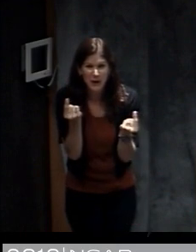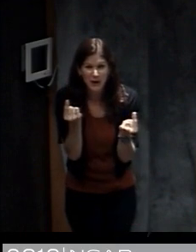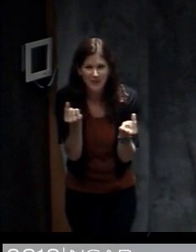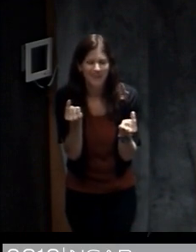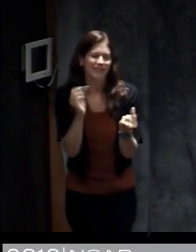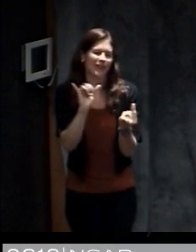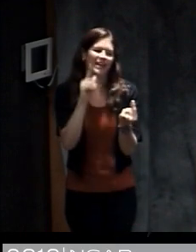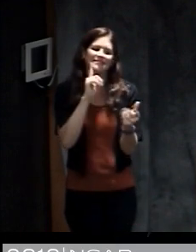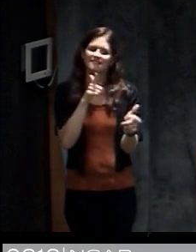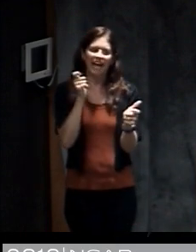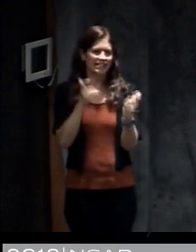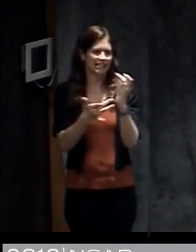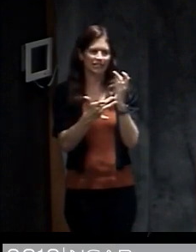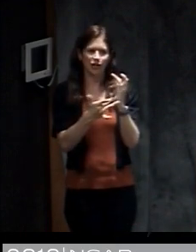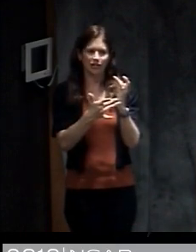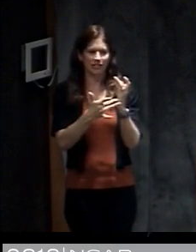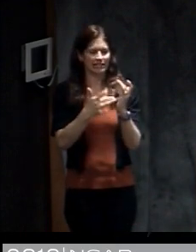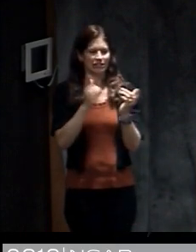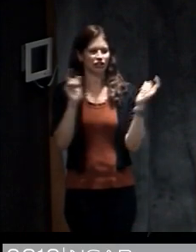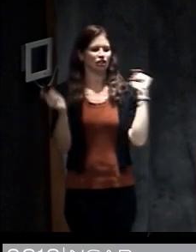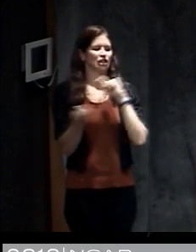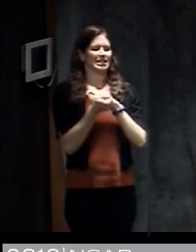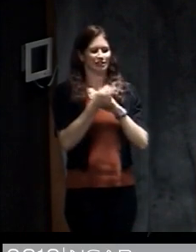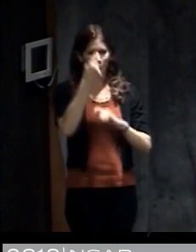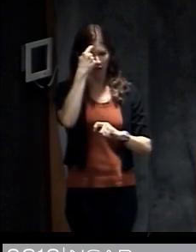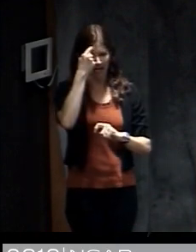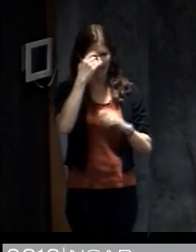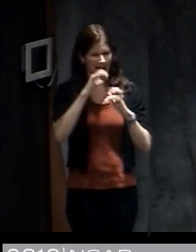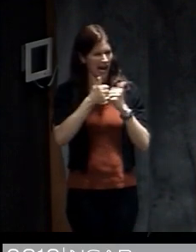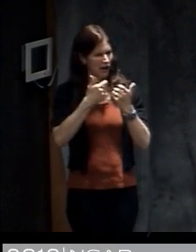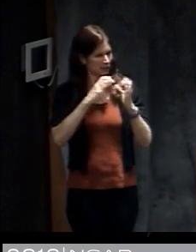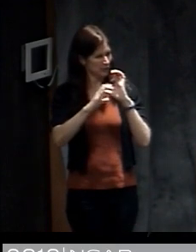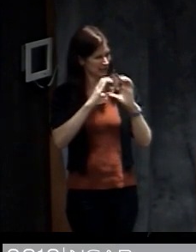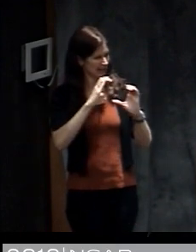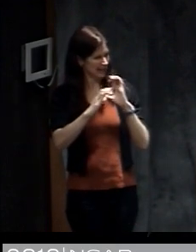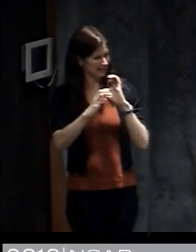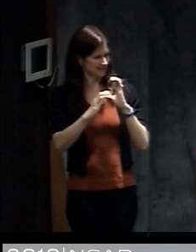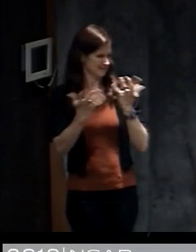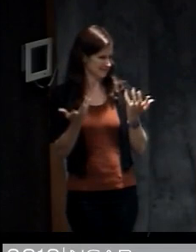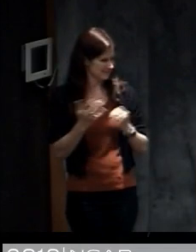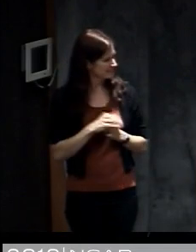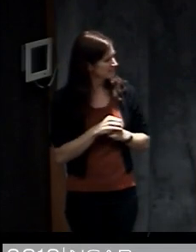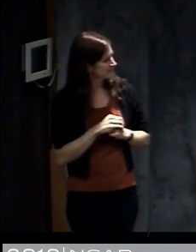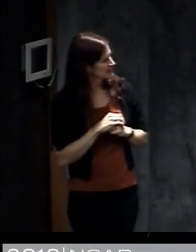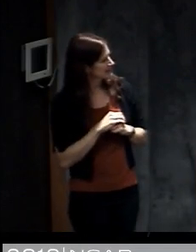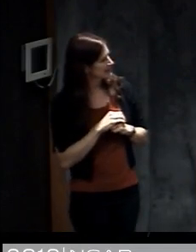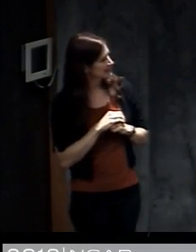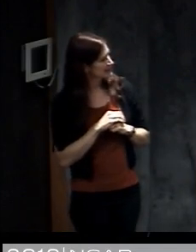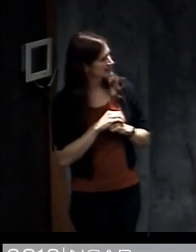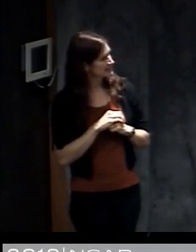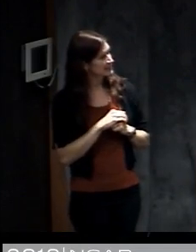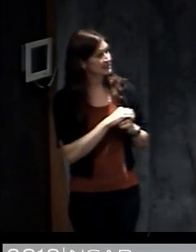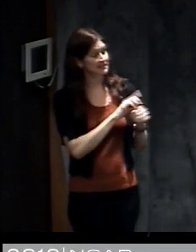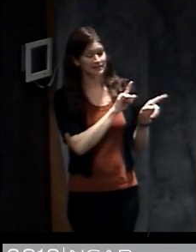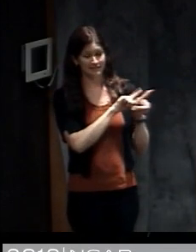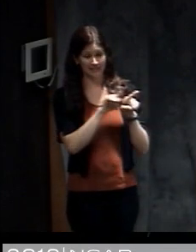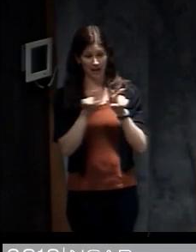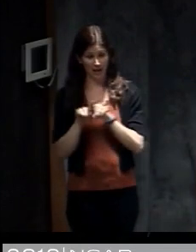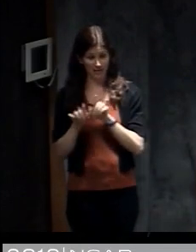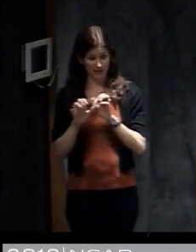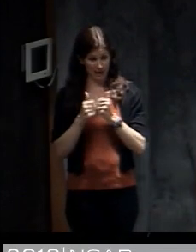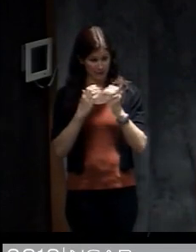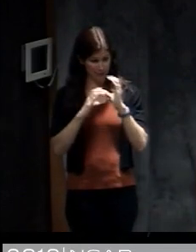of how fast technology changes and how fast it changes how we communicate and how we interact with information. In addition to changing how we communicate,